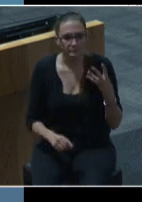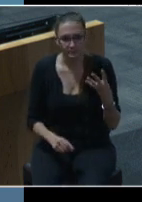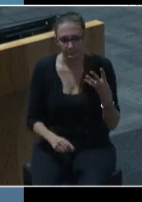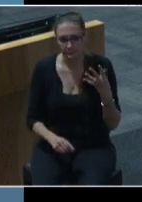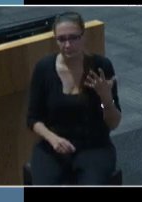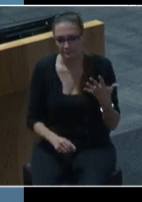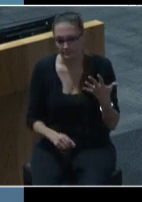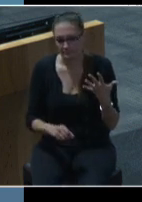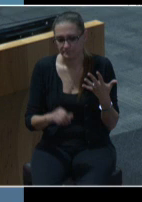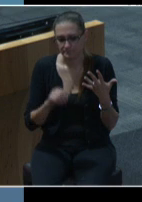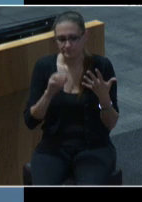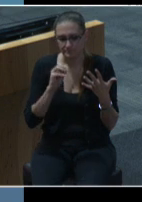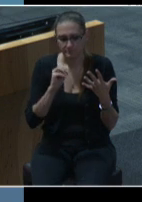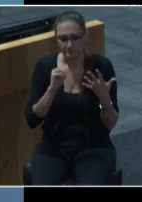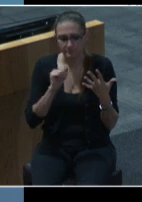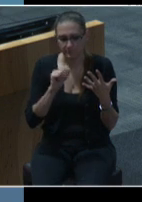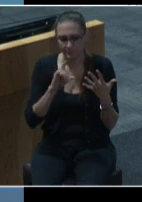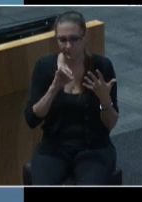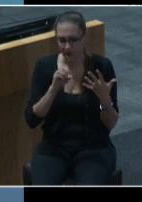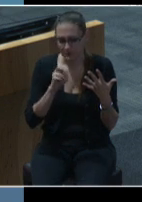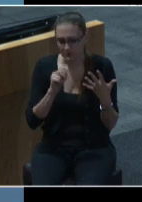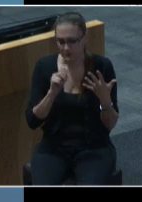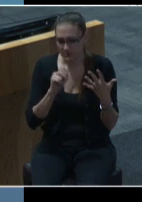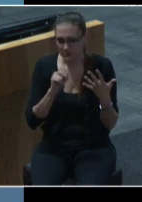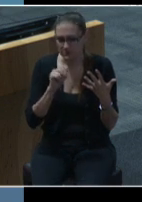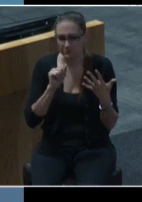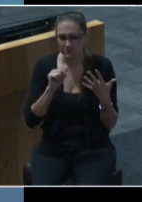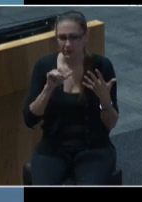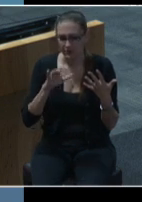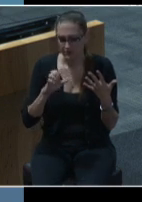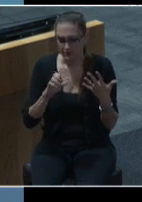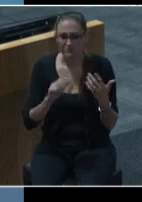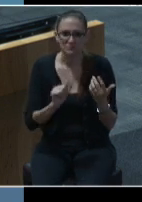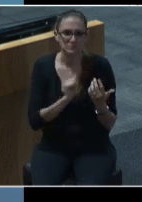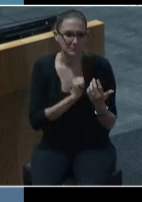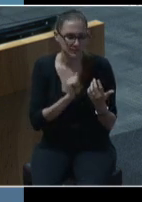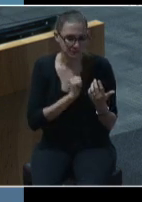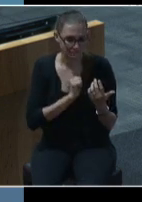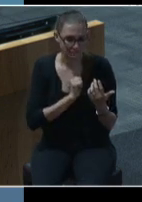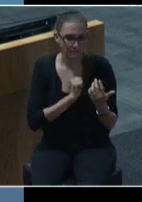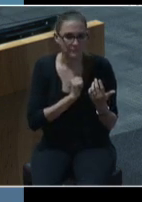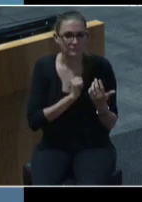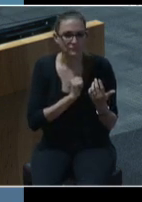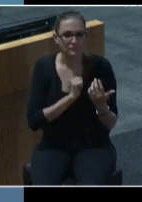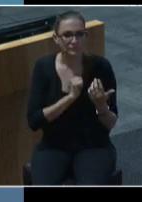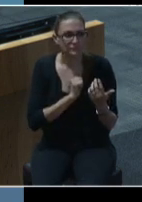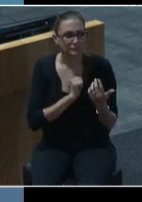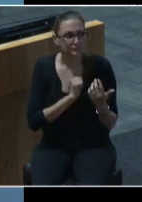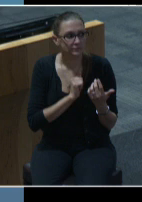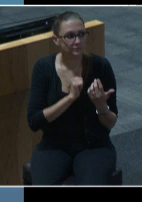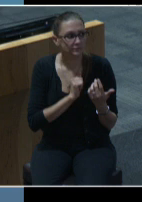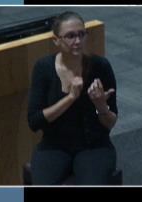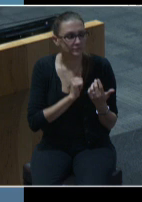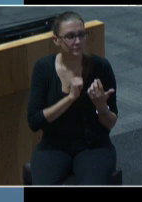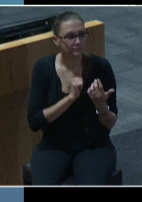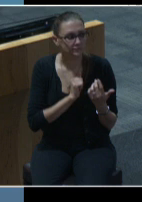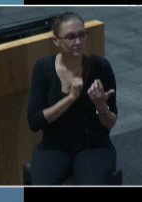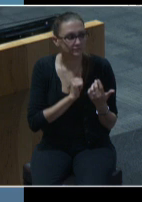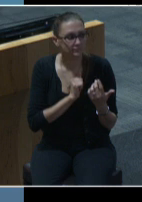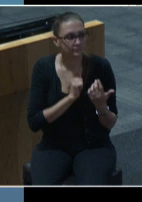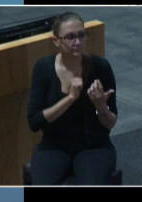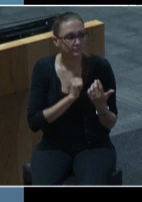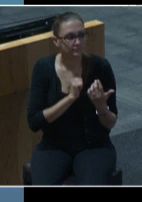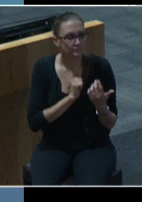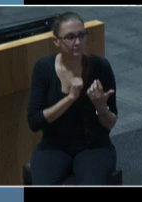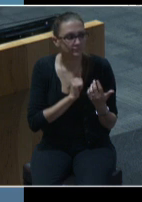and I and myself council member Renter also present